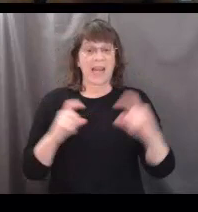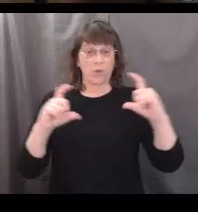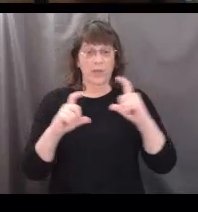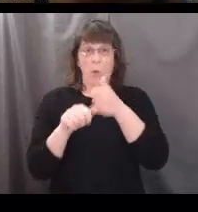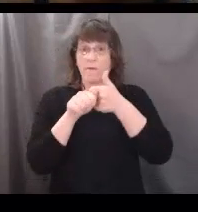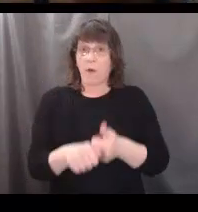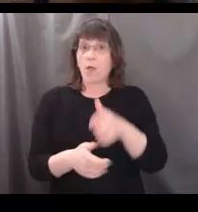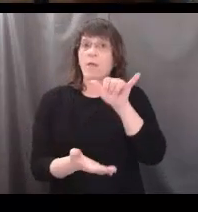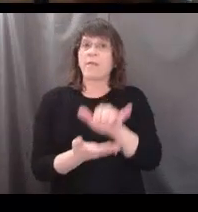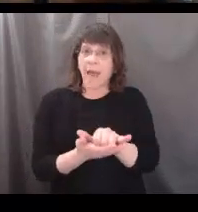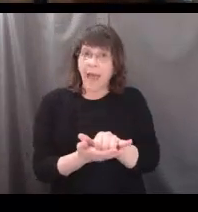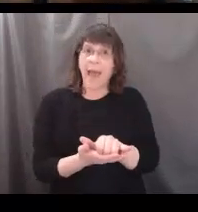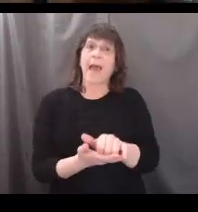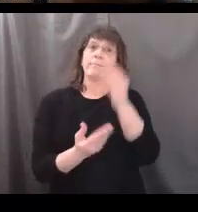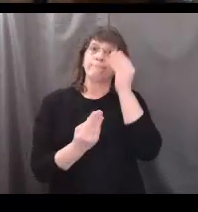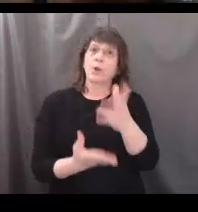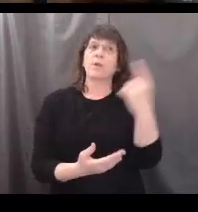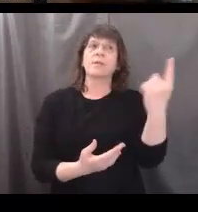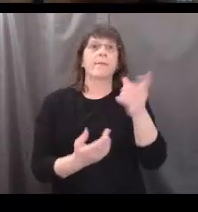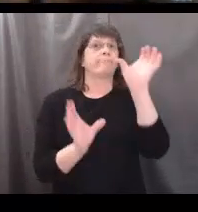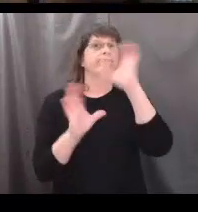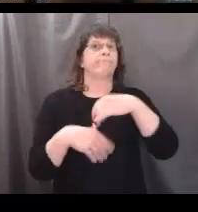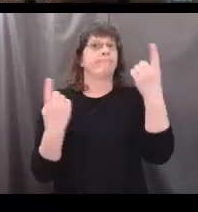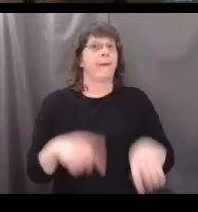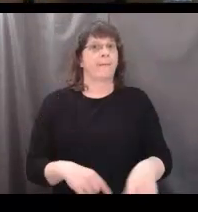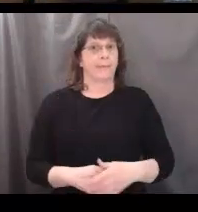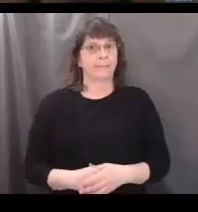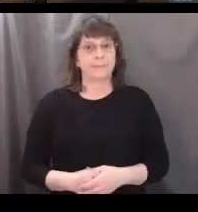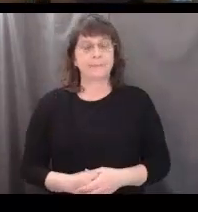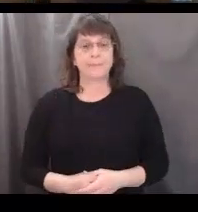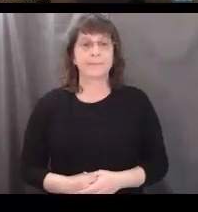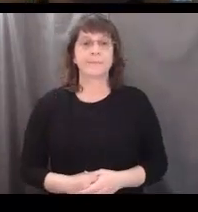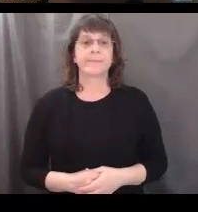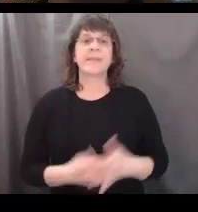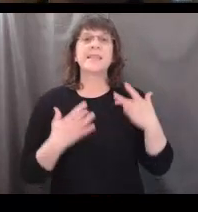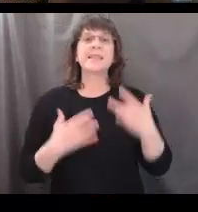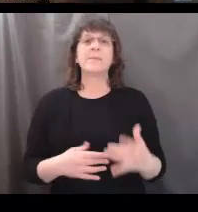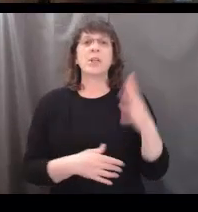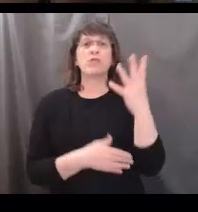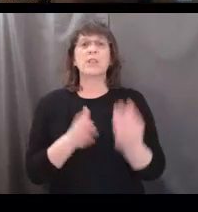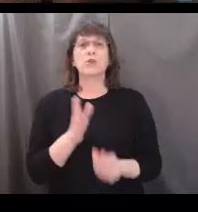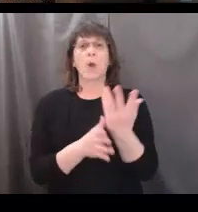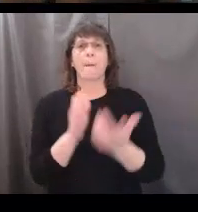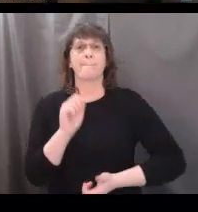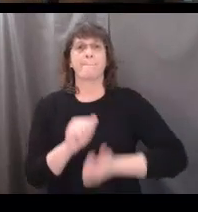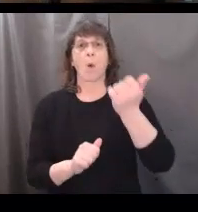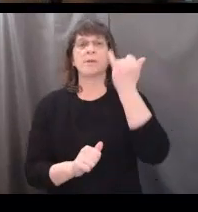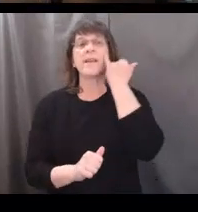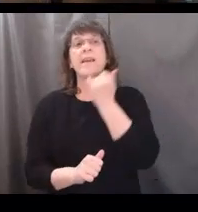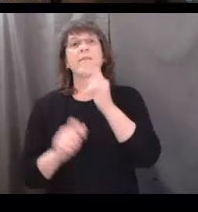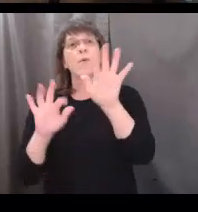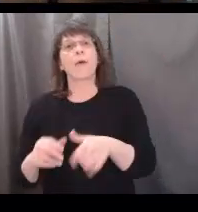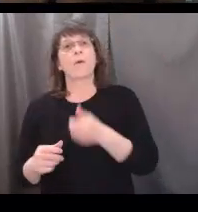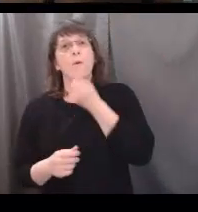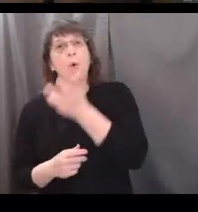that is a clue that something out of the ordinary happened. In general, trees grow the most when the weather is warm and